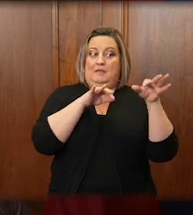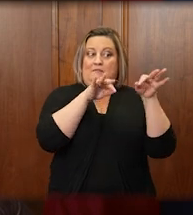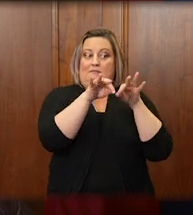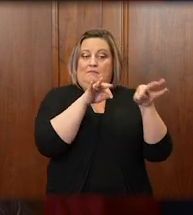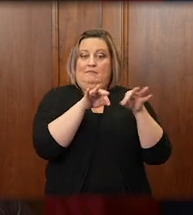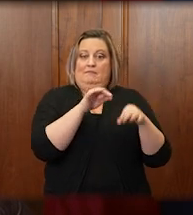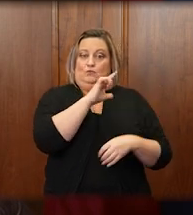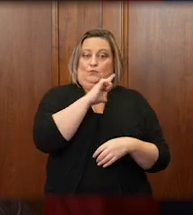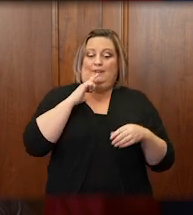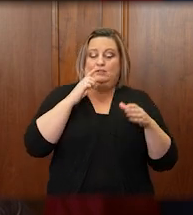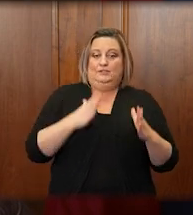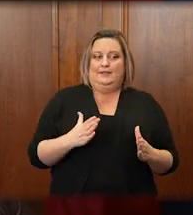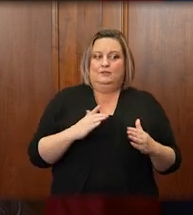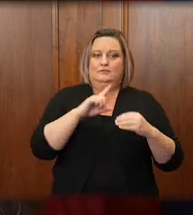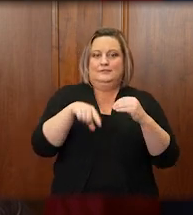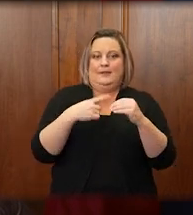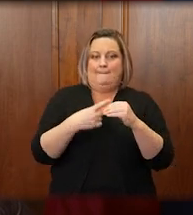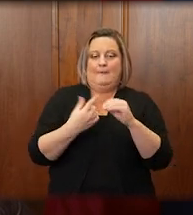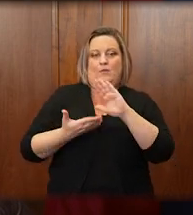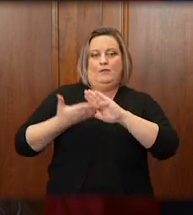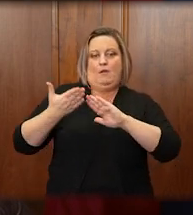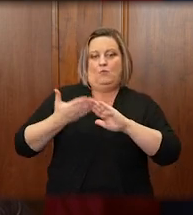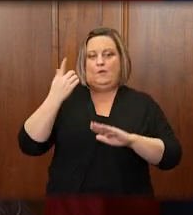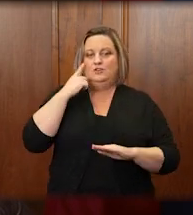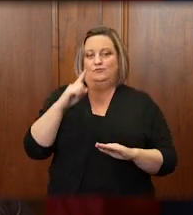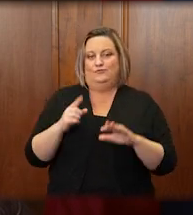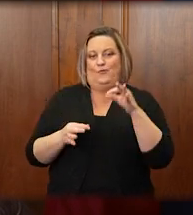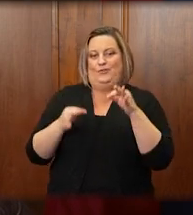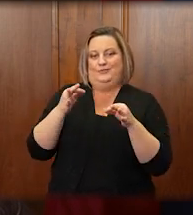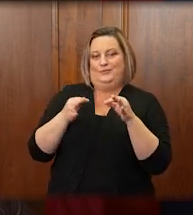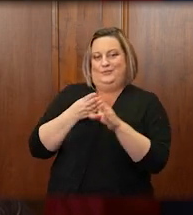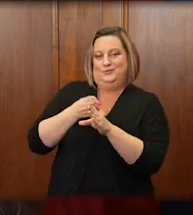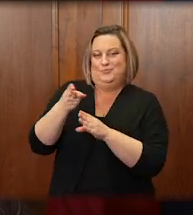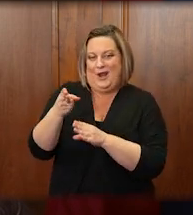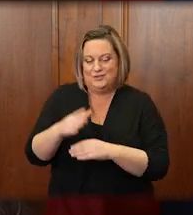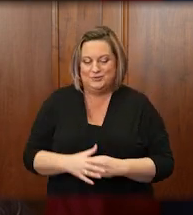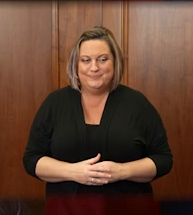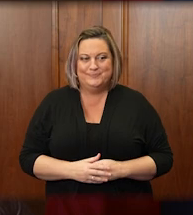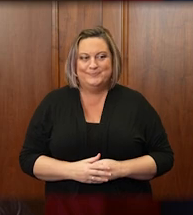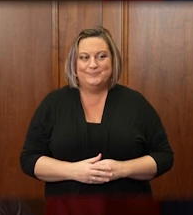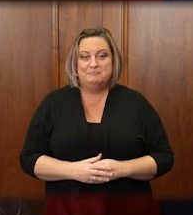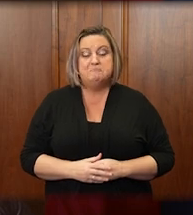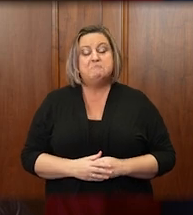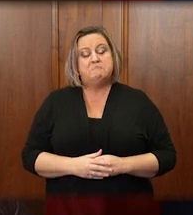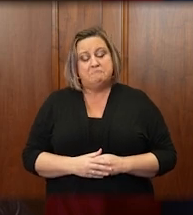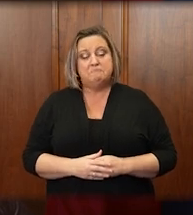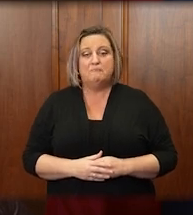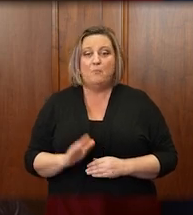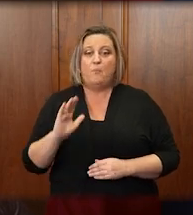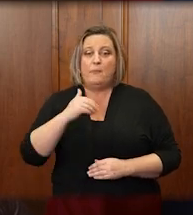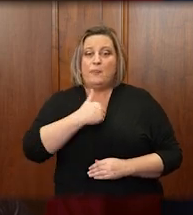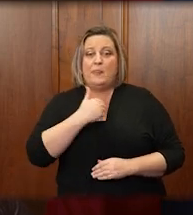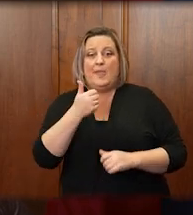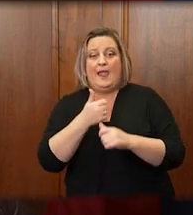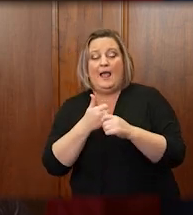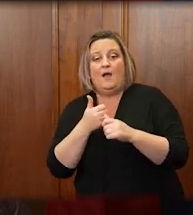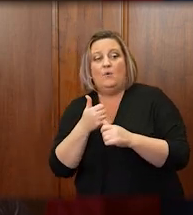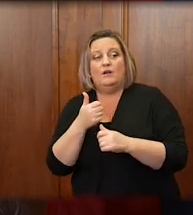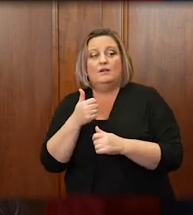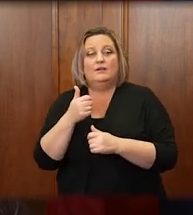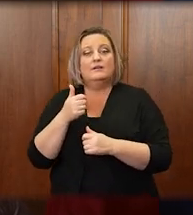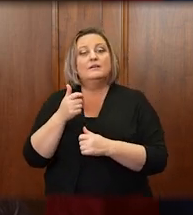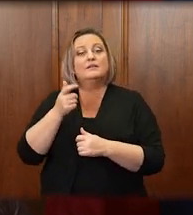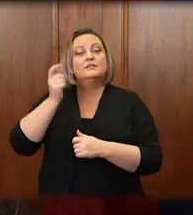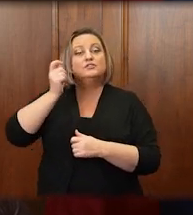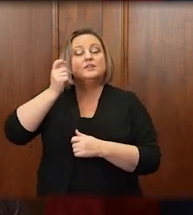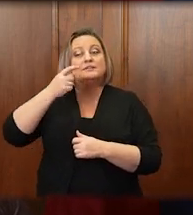judicial branch and its operations. of Our own Justice Keith Kautz, who manages judicial education